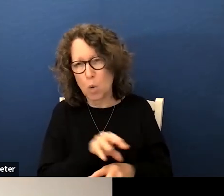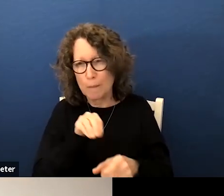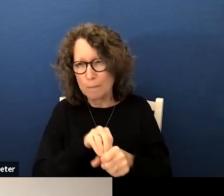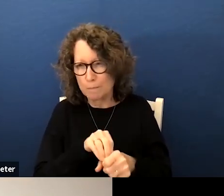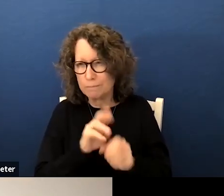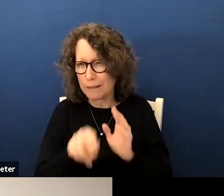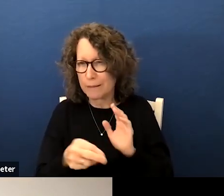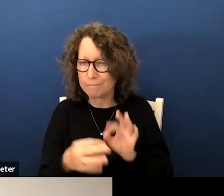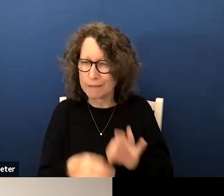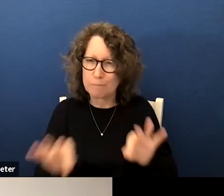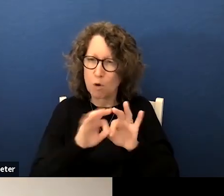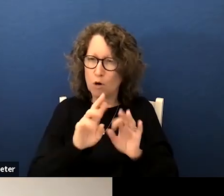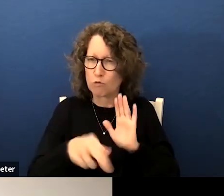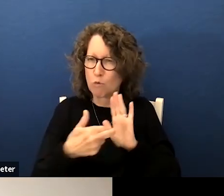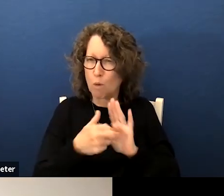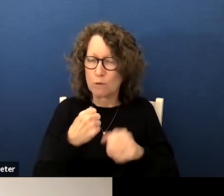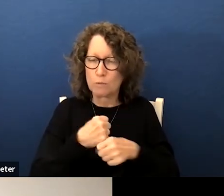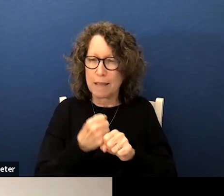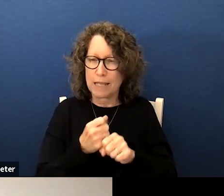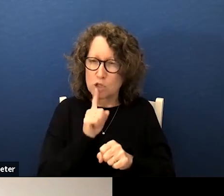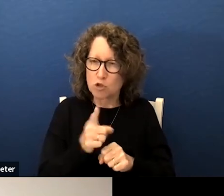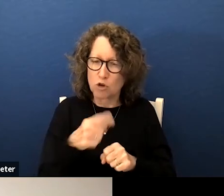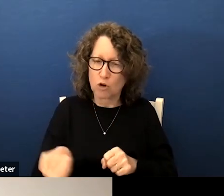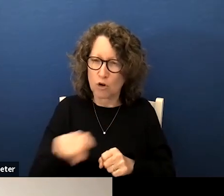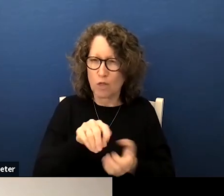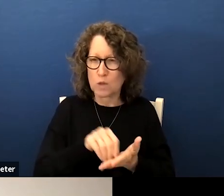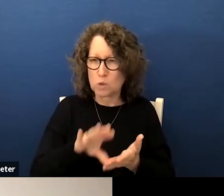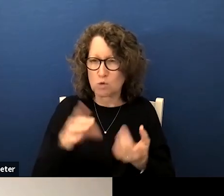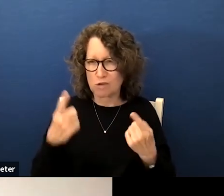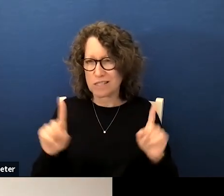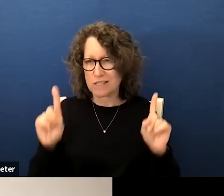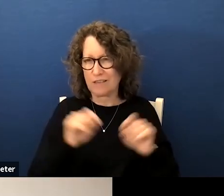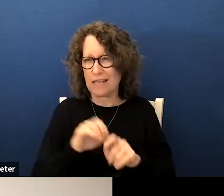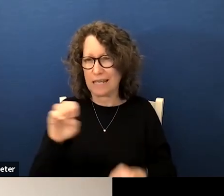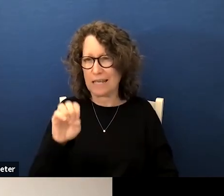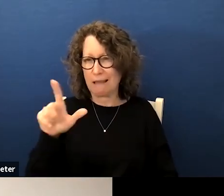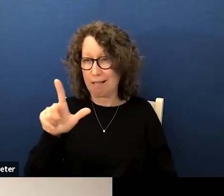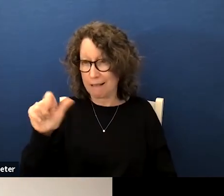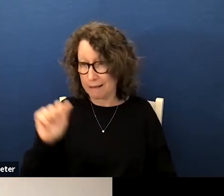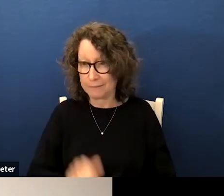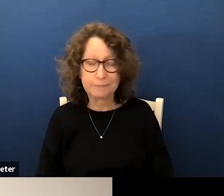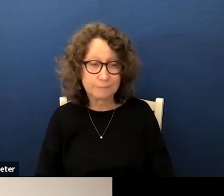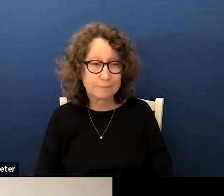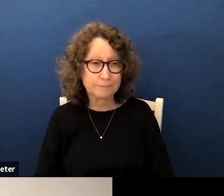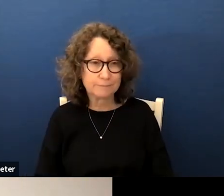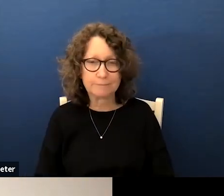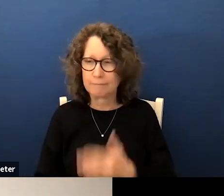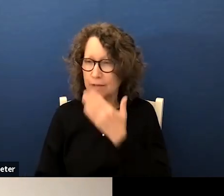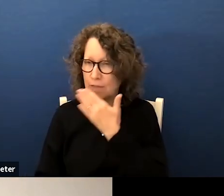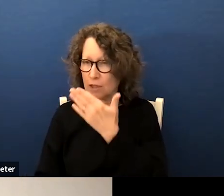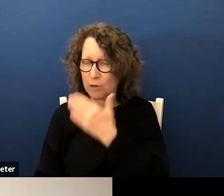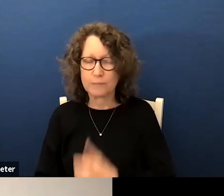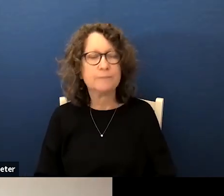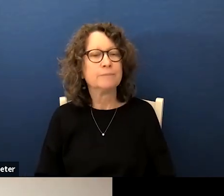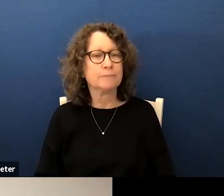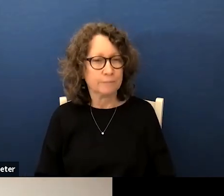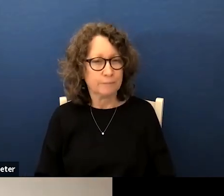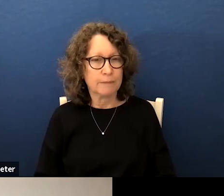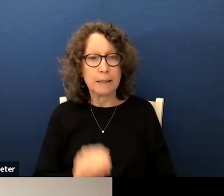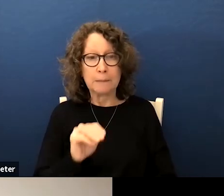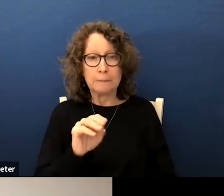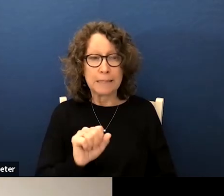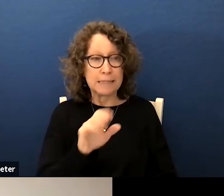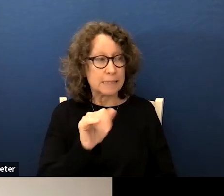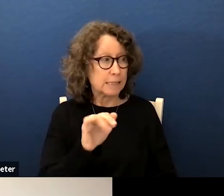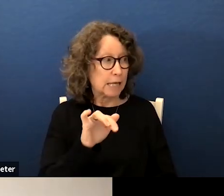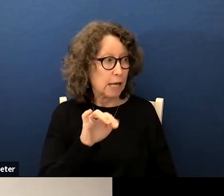part in making sure that they are successful in ela thank you um miss carrie